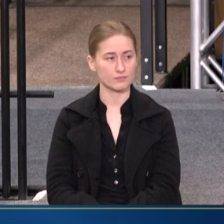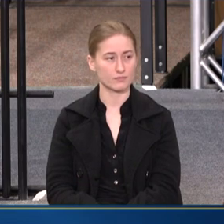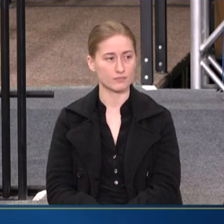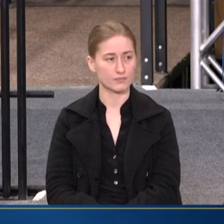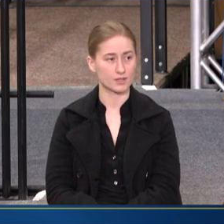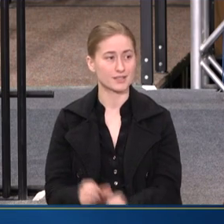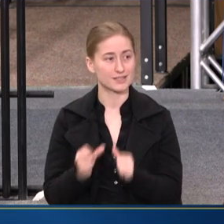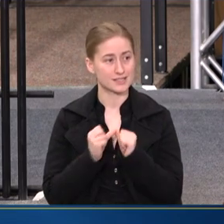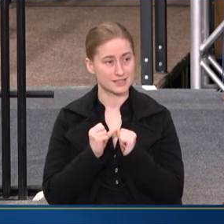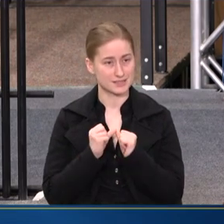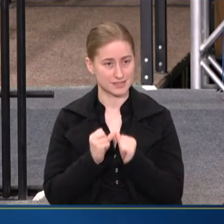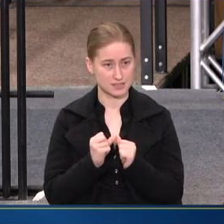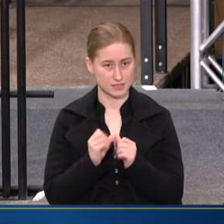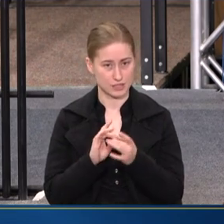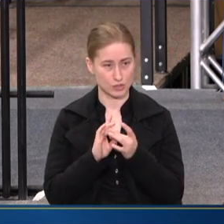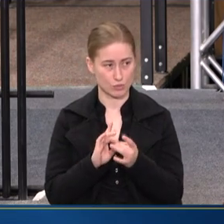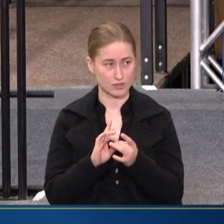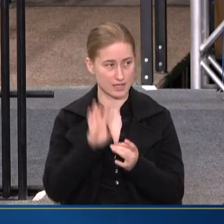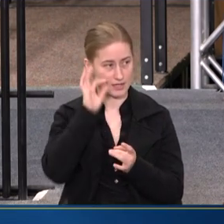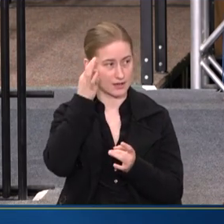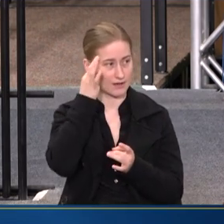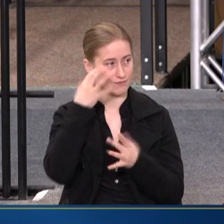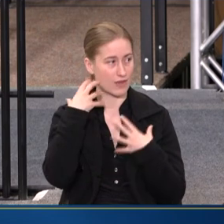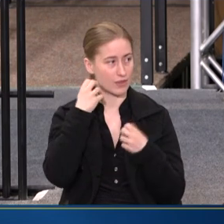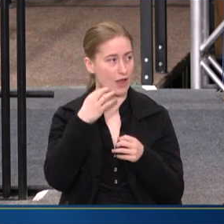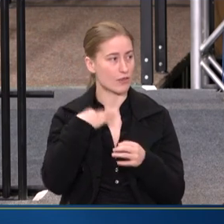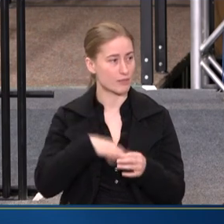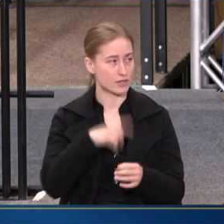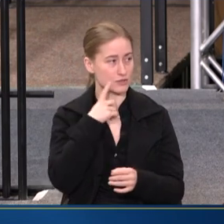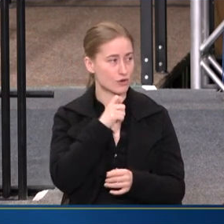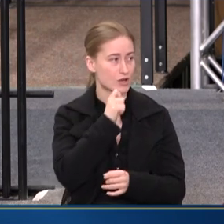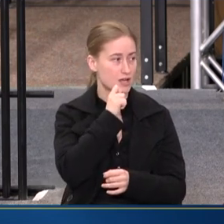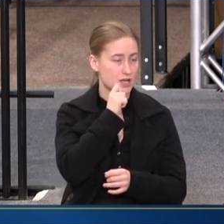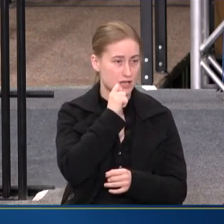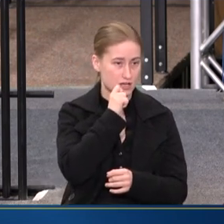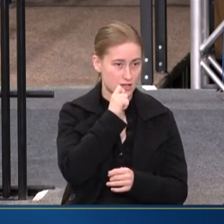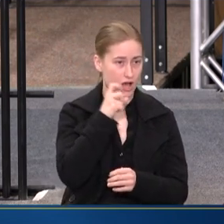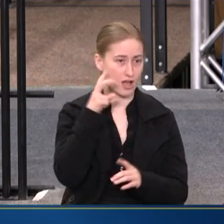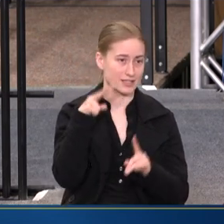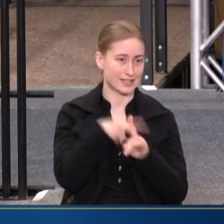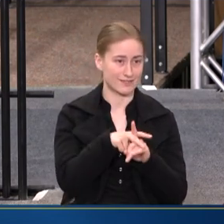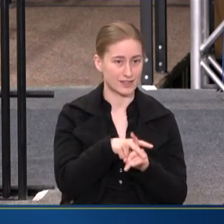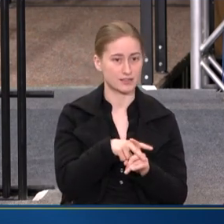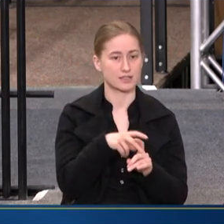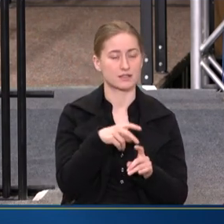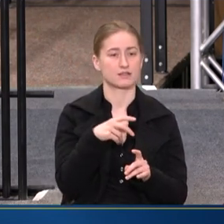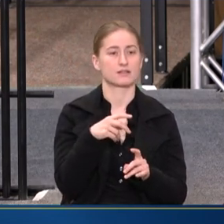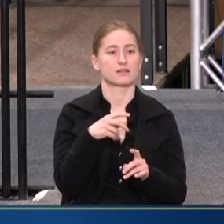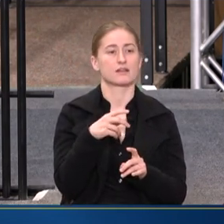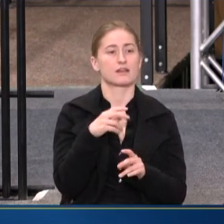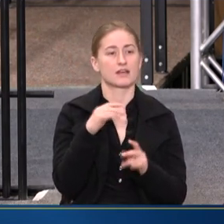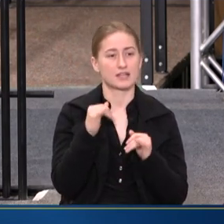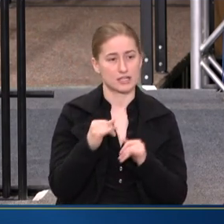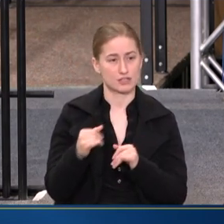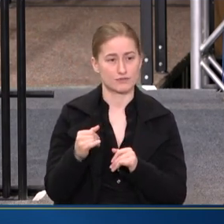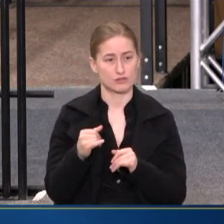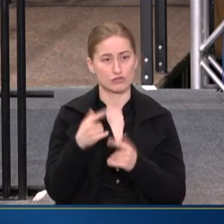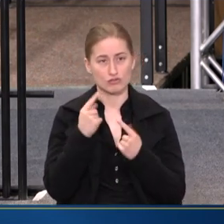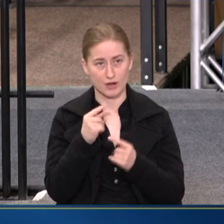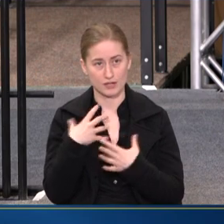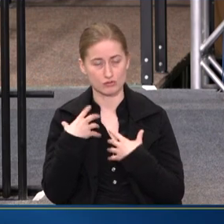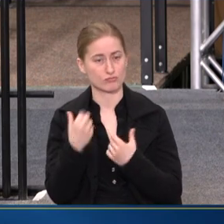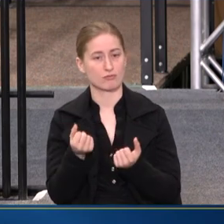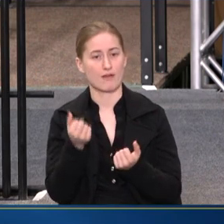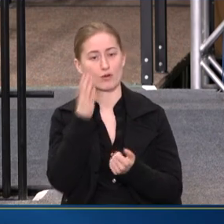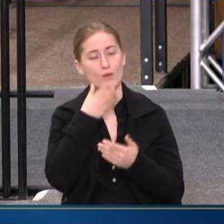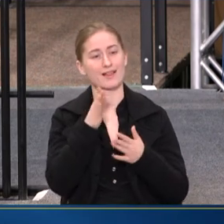Consistent and coordinated federal health benefits for non-convicted and individuals engaging in recovery would